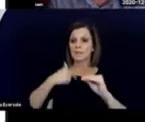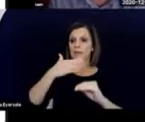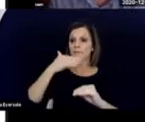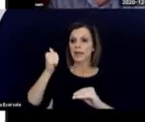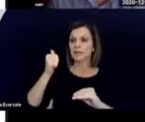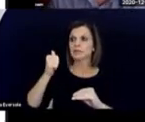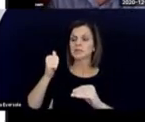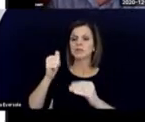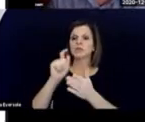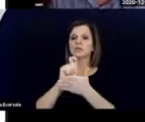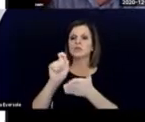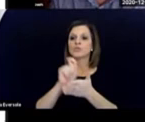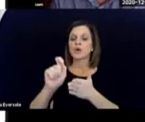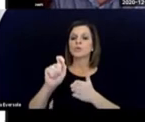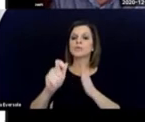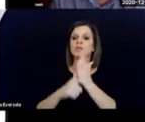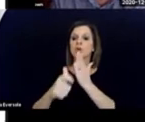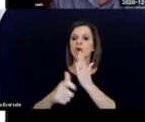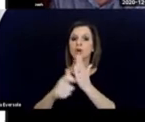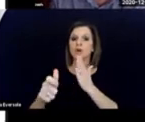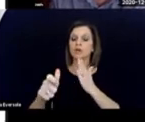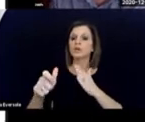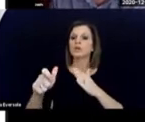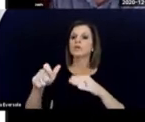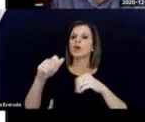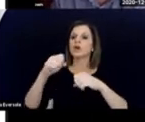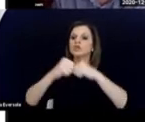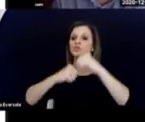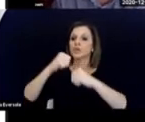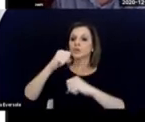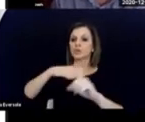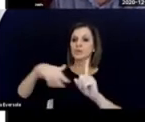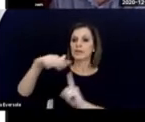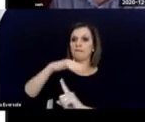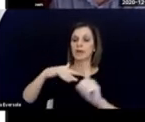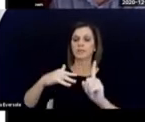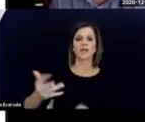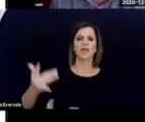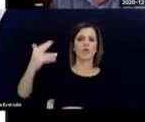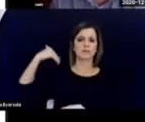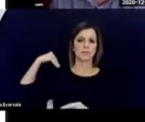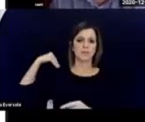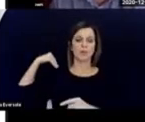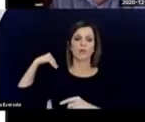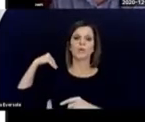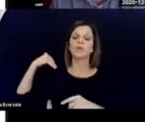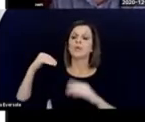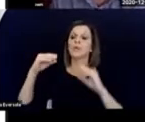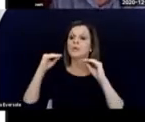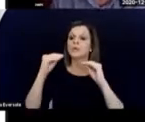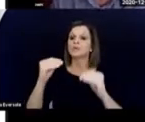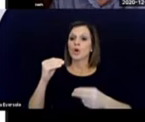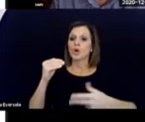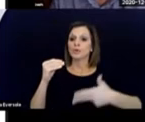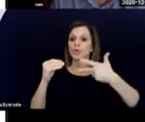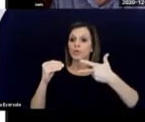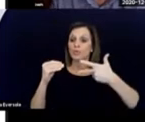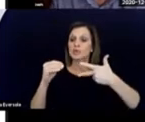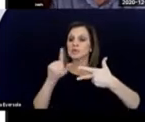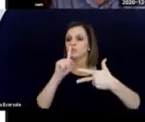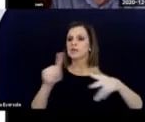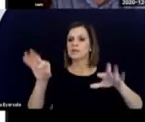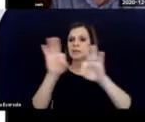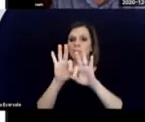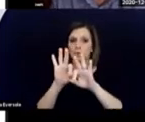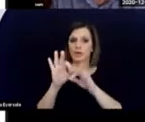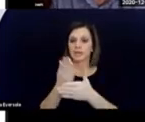structuring the environment a long time ago. And he talks about the three key elements in the environment, people,